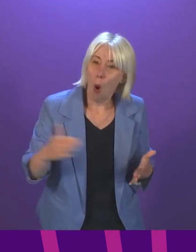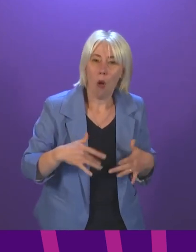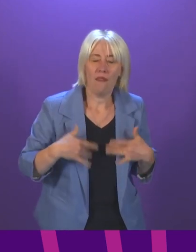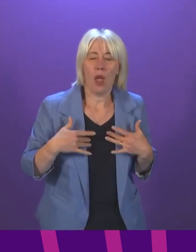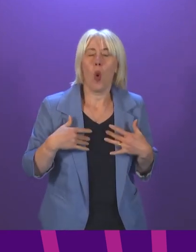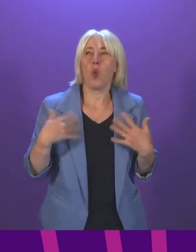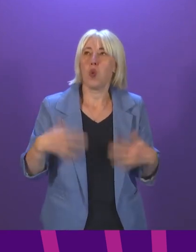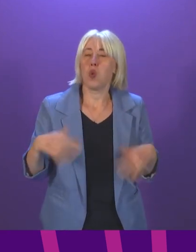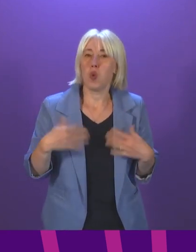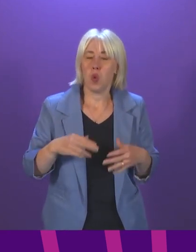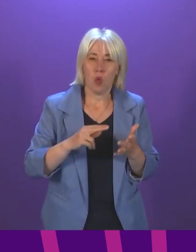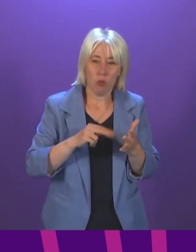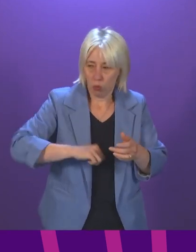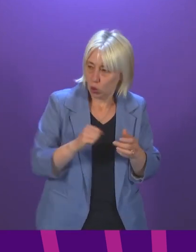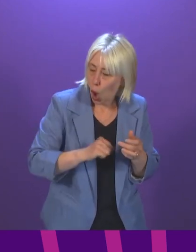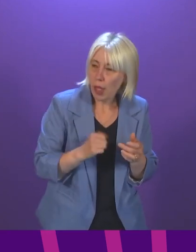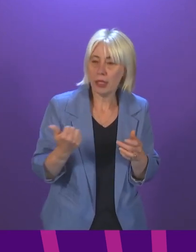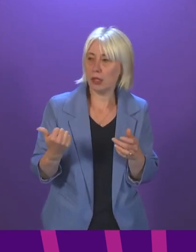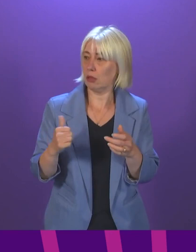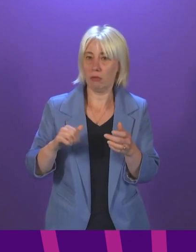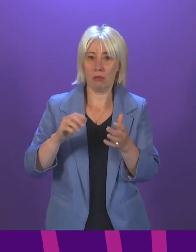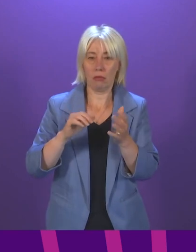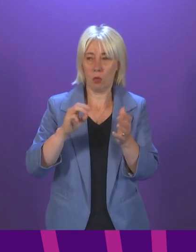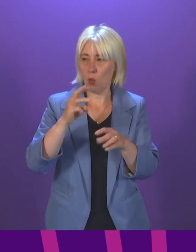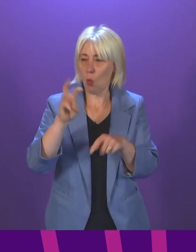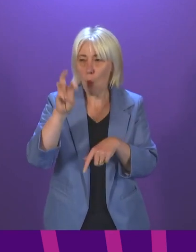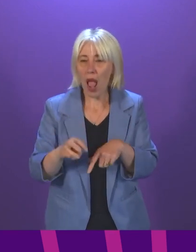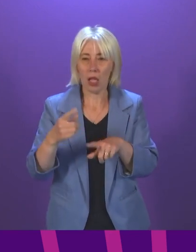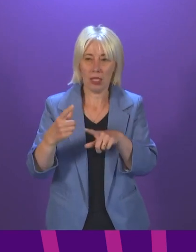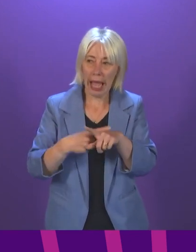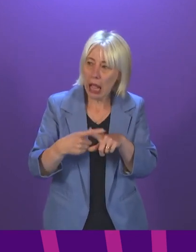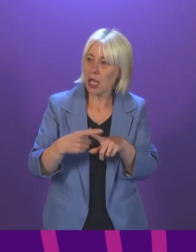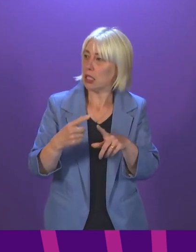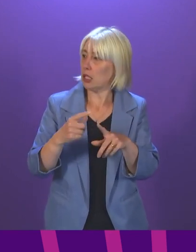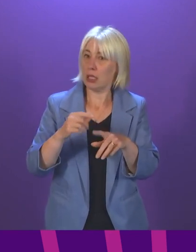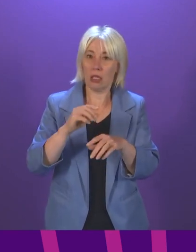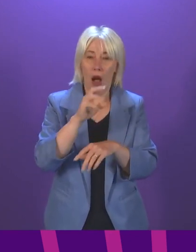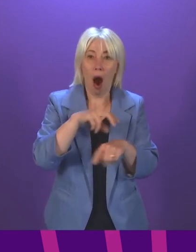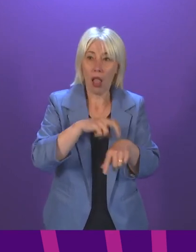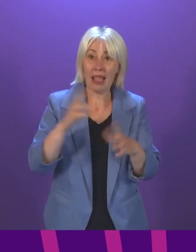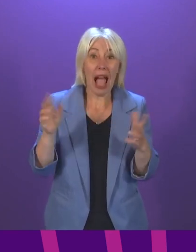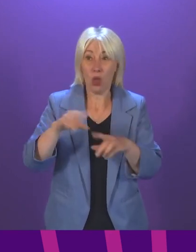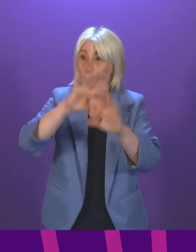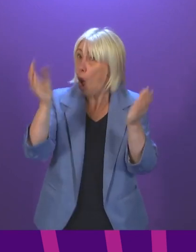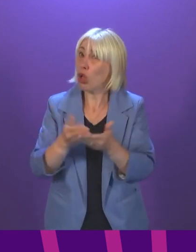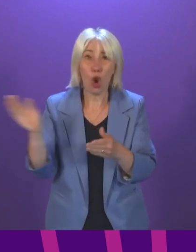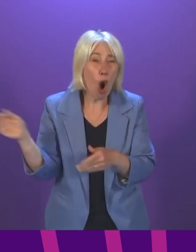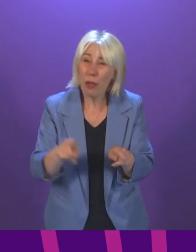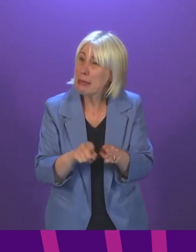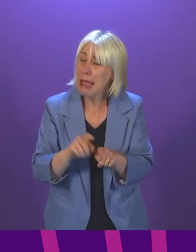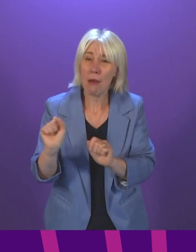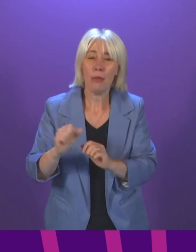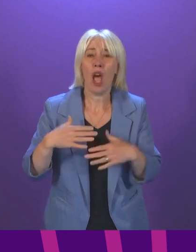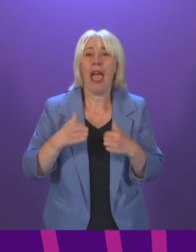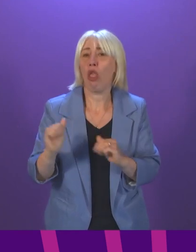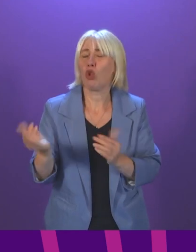Scotland. It is being felt acutely in countries across the UK and the rest of the world. Our responsibility is to help the service